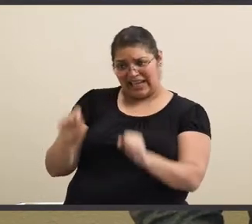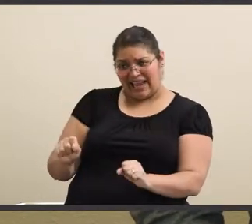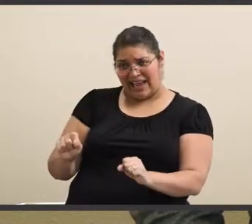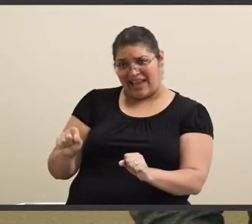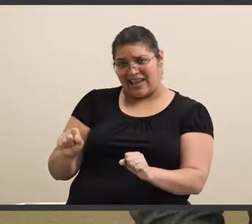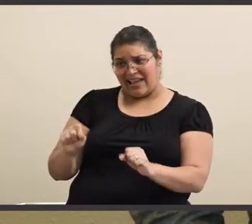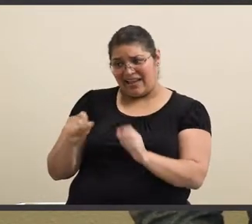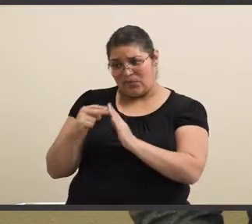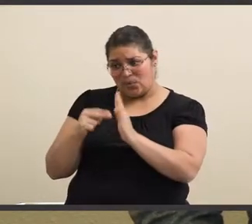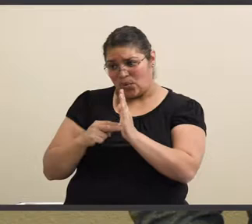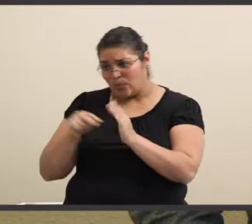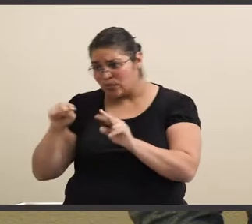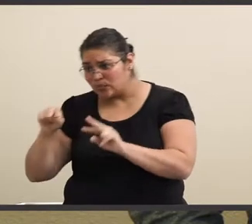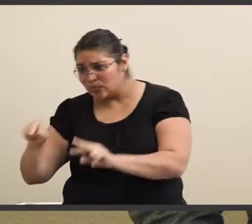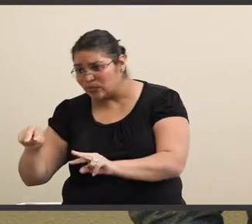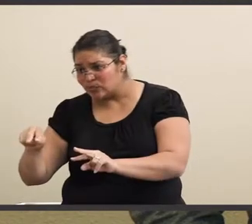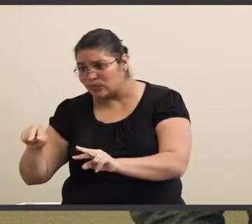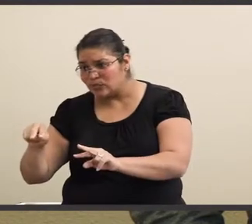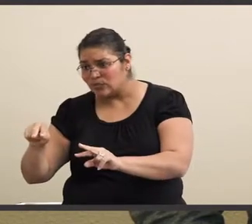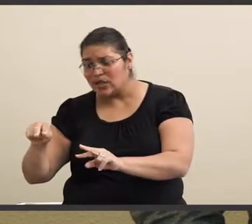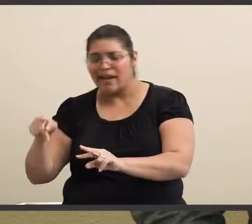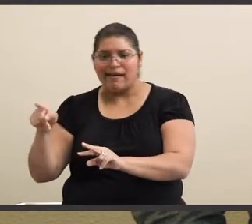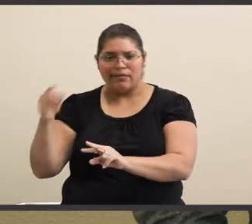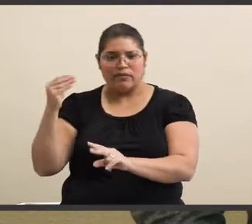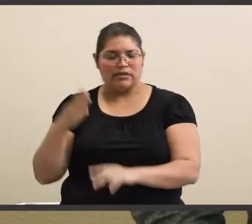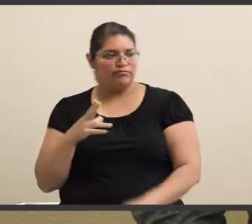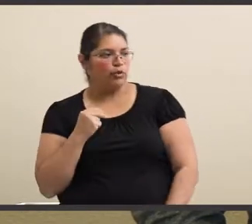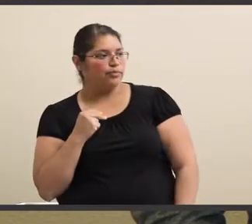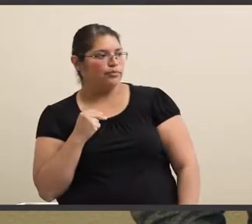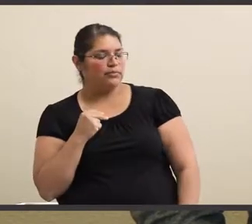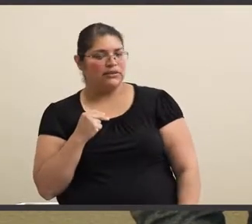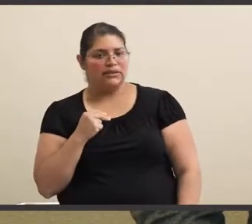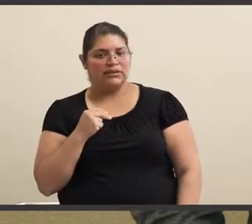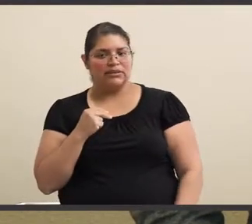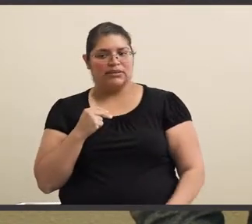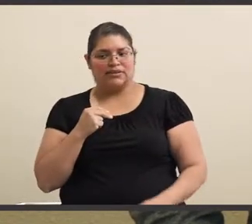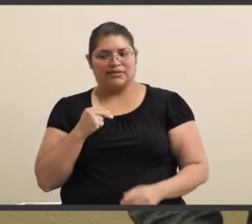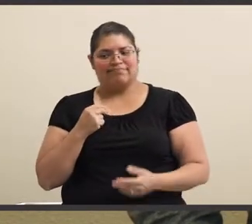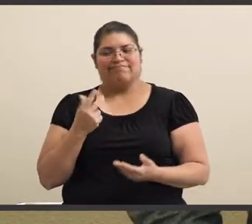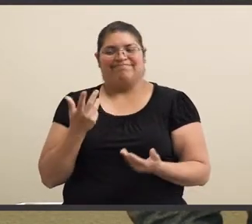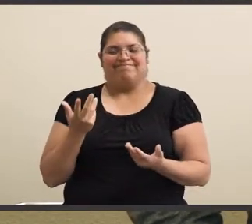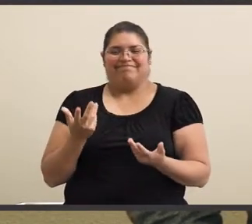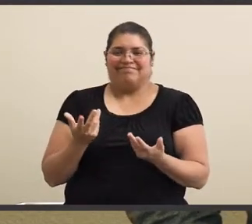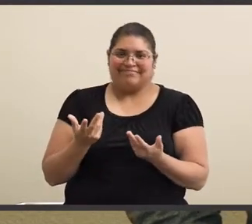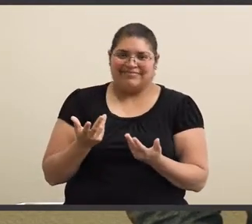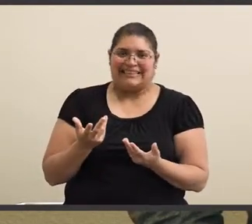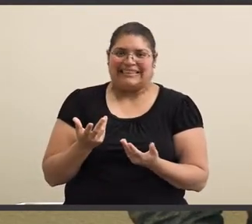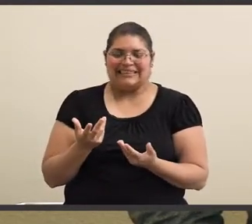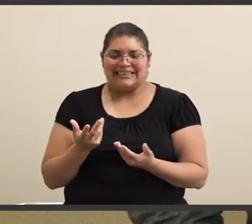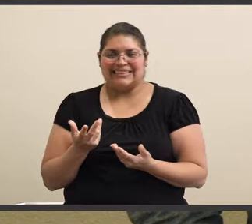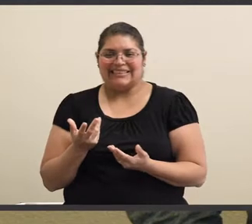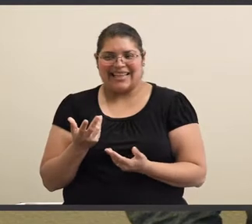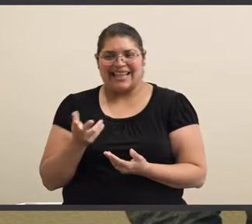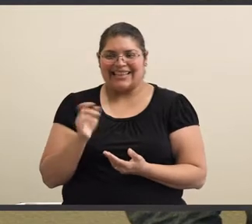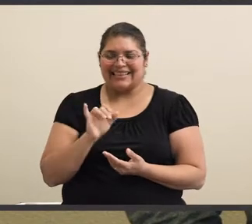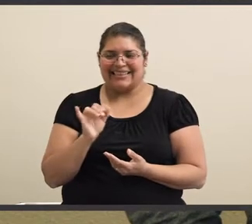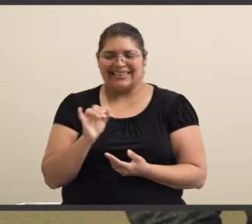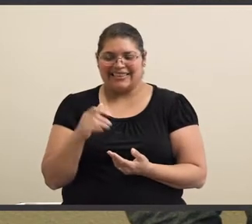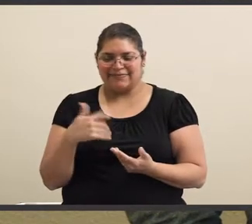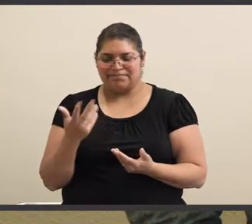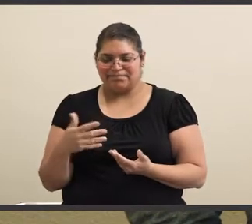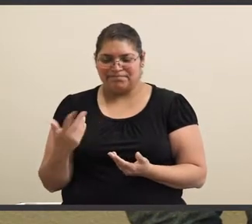the notes? And he or she is like, no, which is kind of